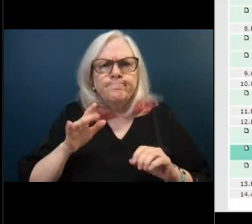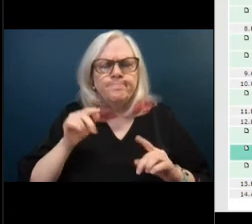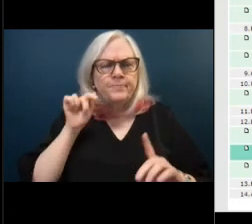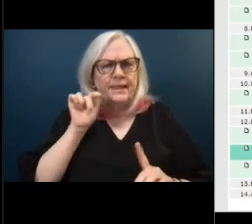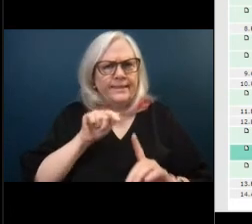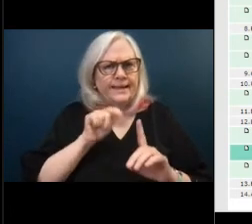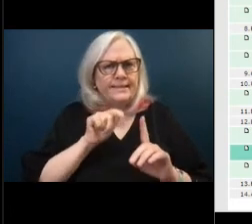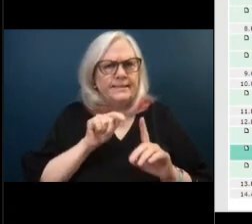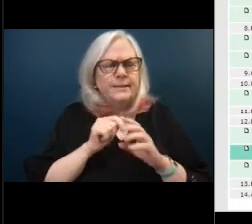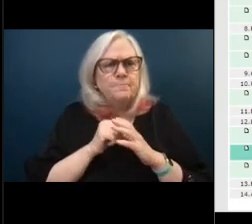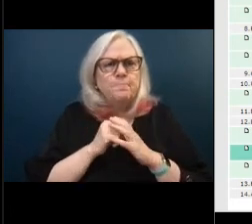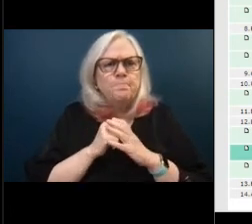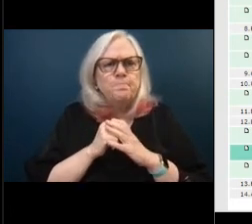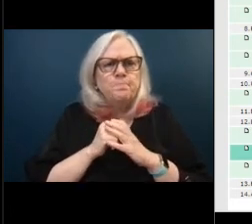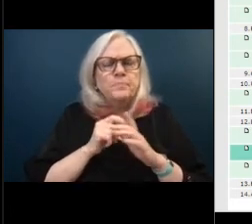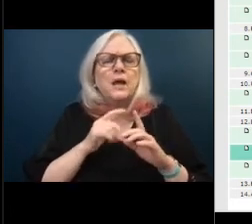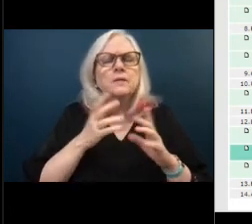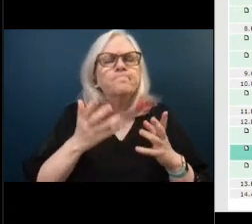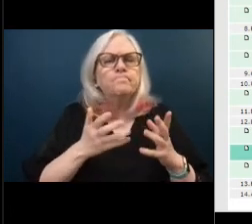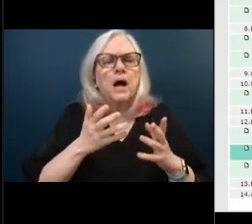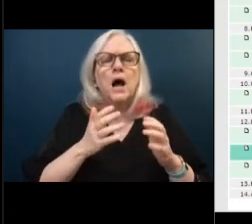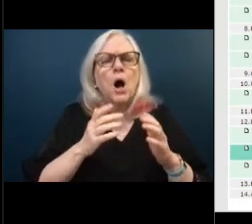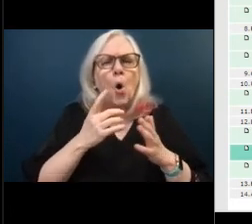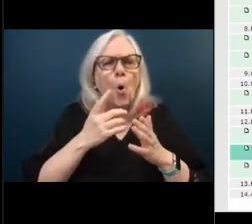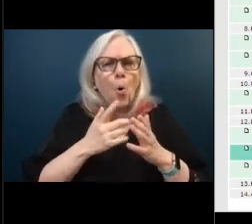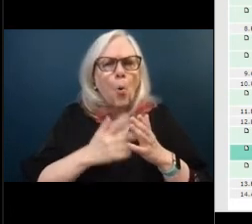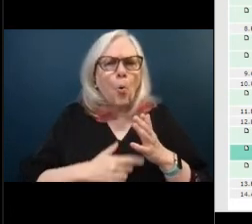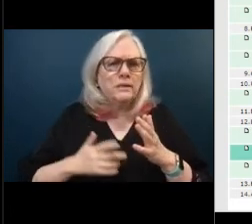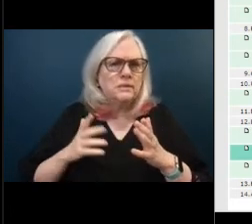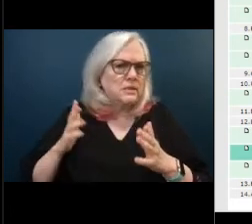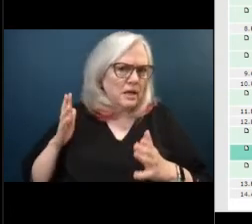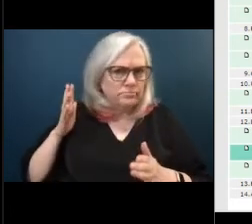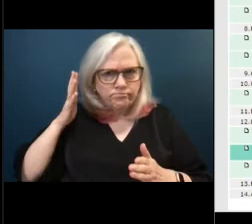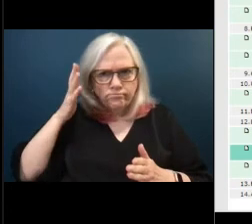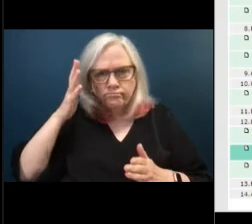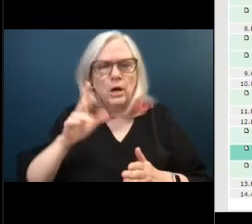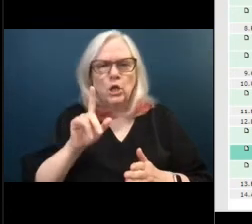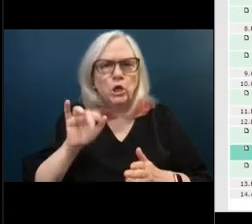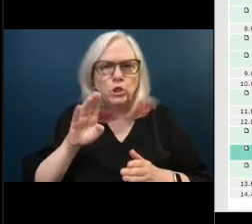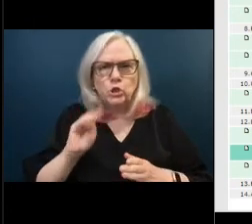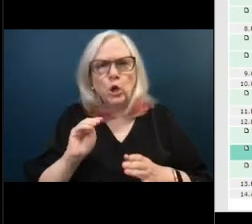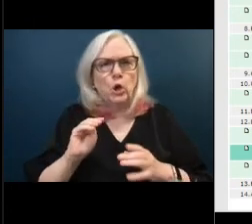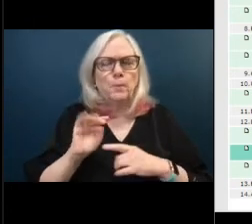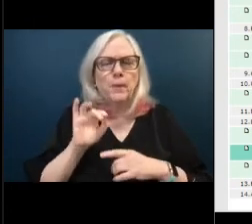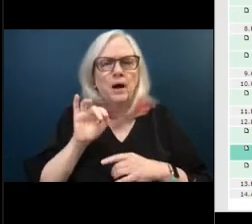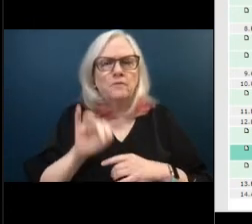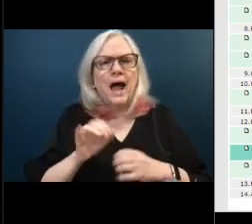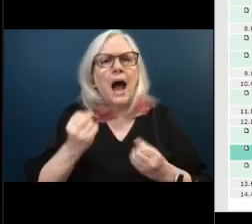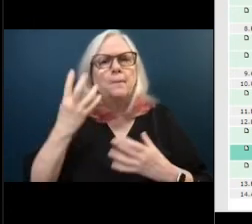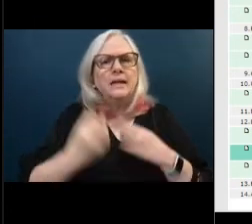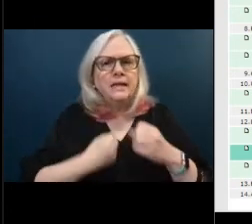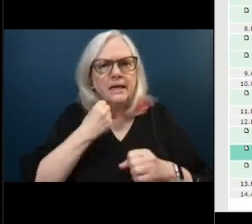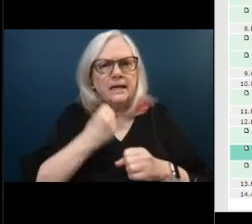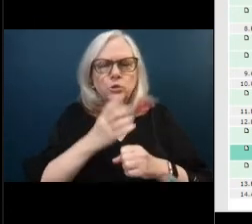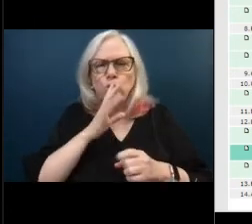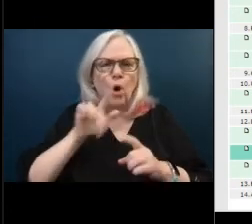how what's the long term like what's the term of this assessment how many um years are we talking about